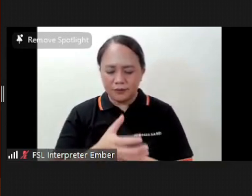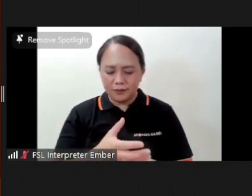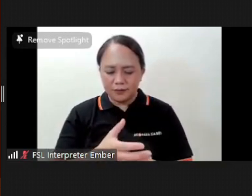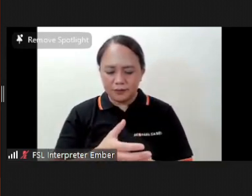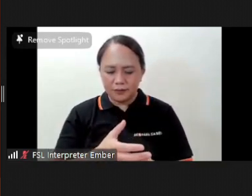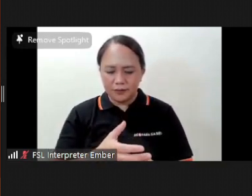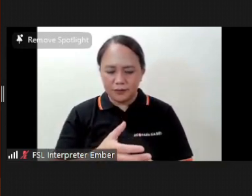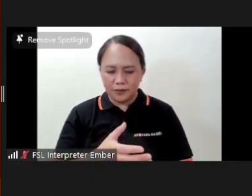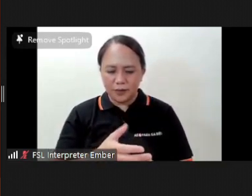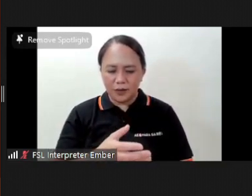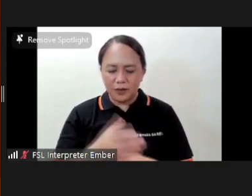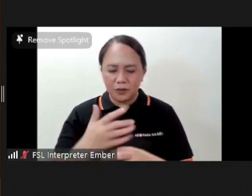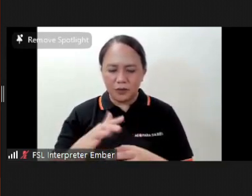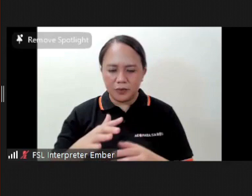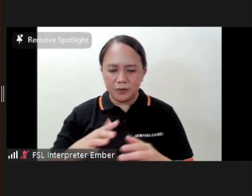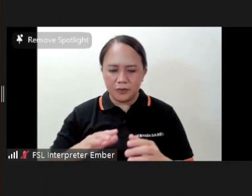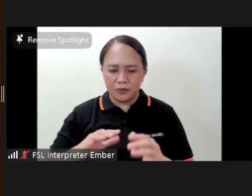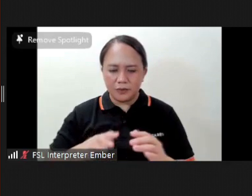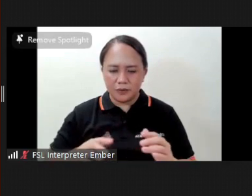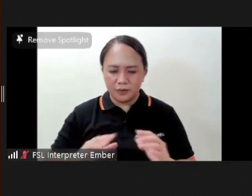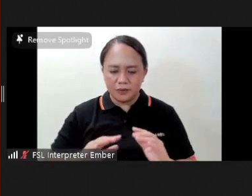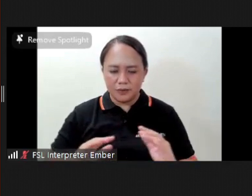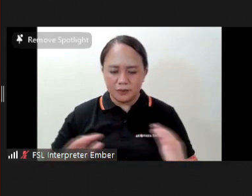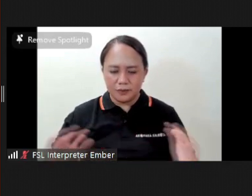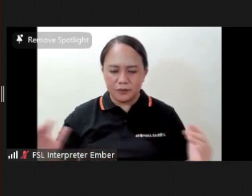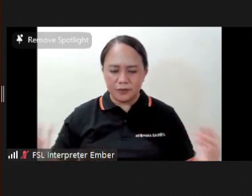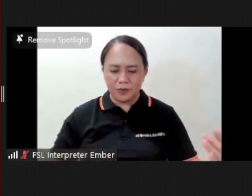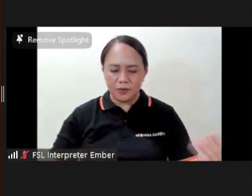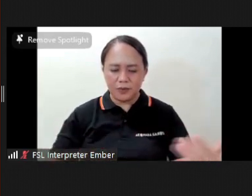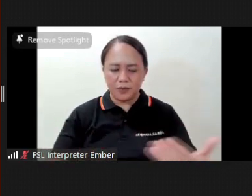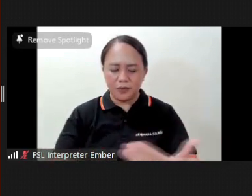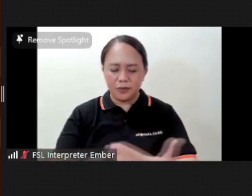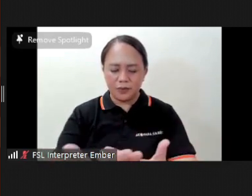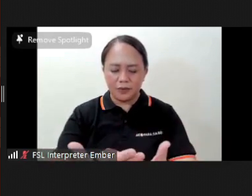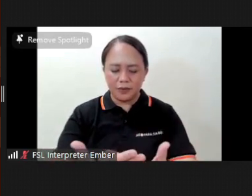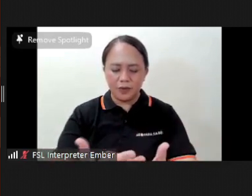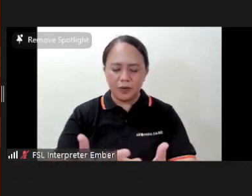Are covered. By this loving light.